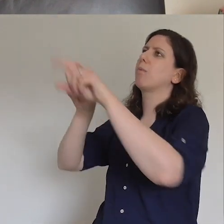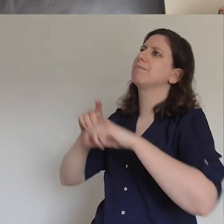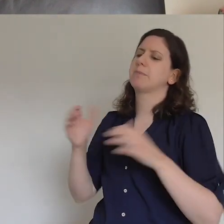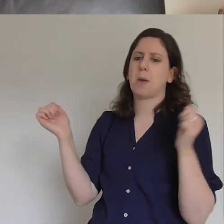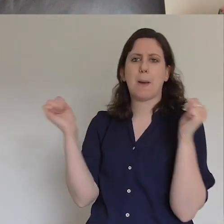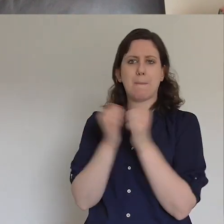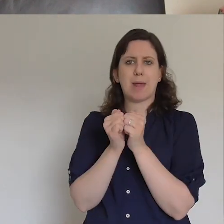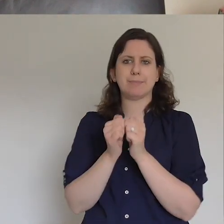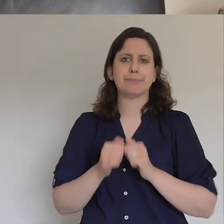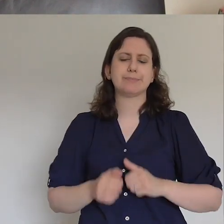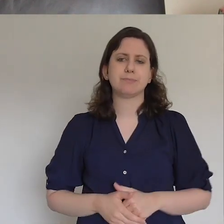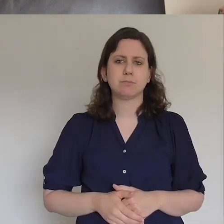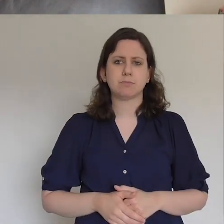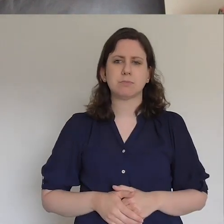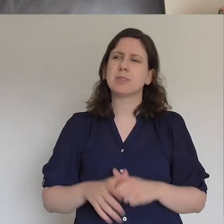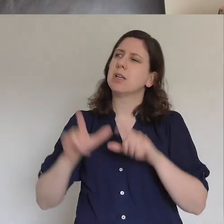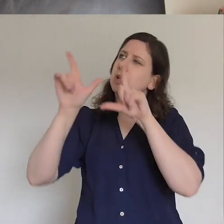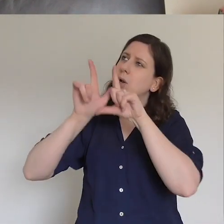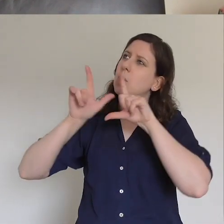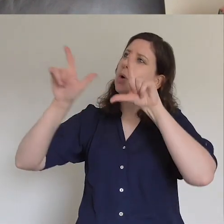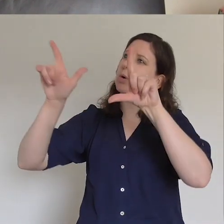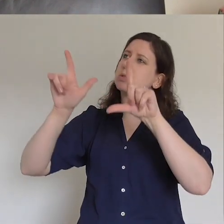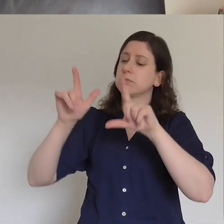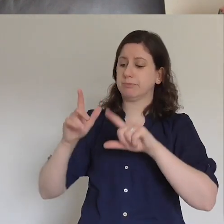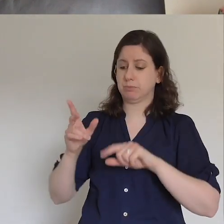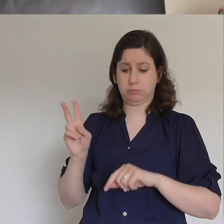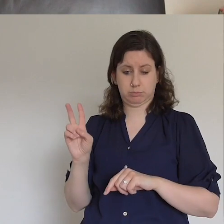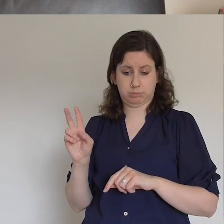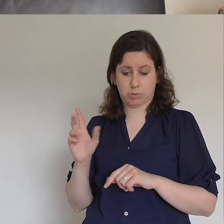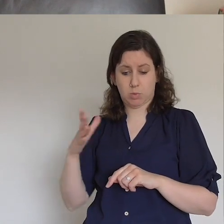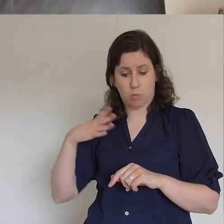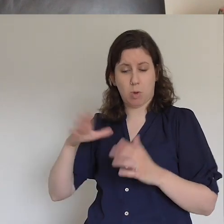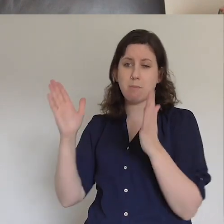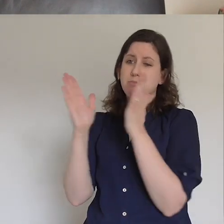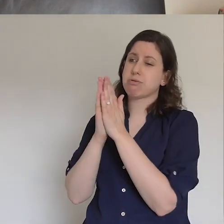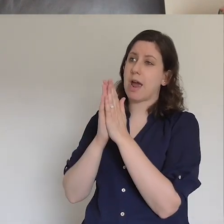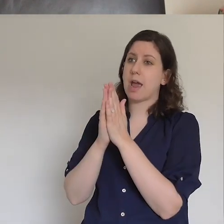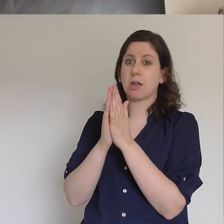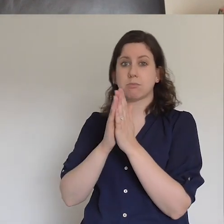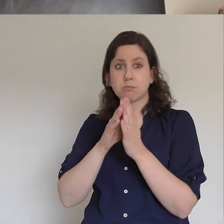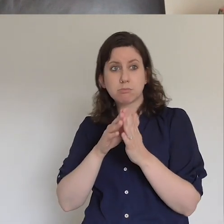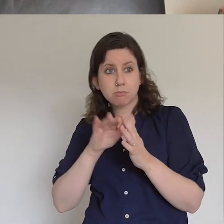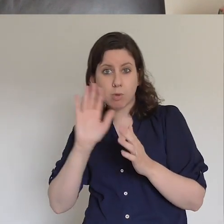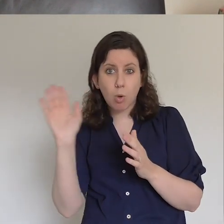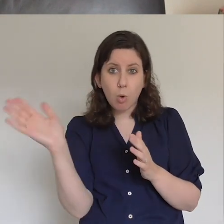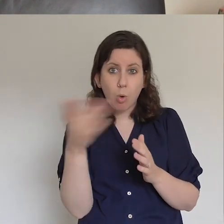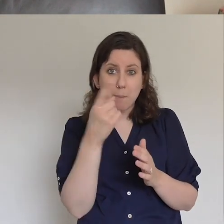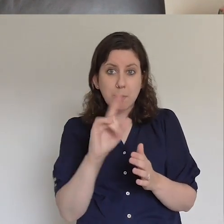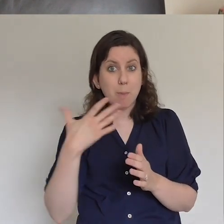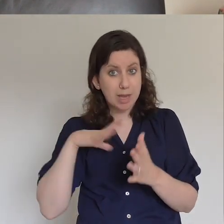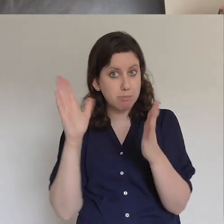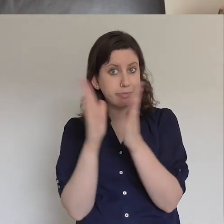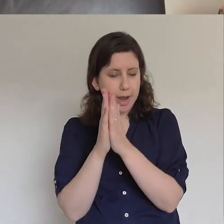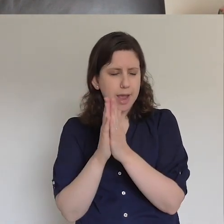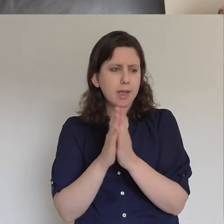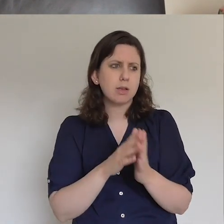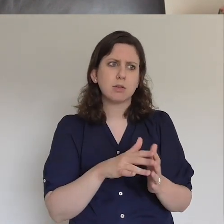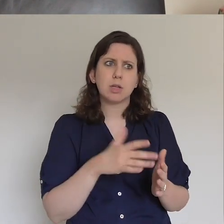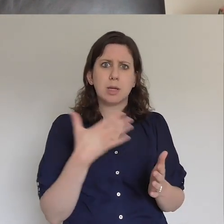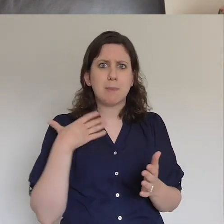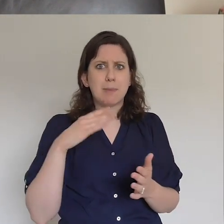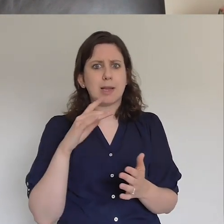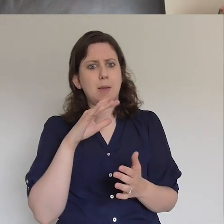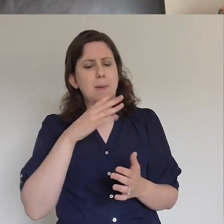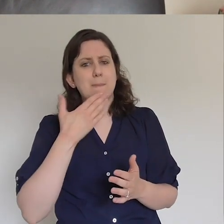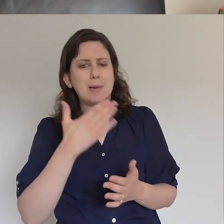Amen Lord we want to pray for every person who's just prayed that yeah we want to pray that you'd protect them that you would keep the evil one at bay that you would